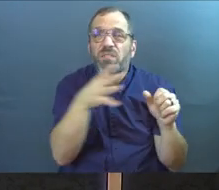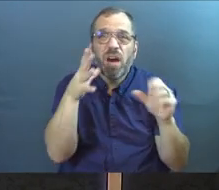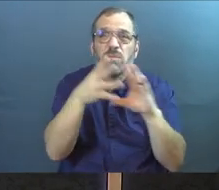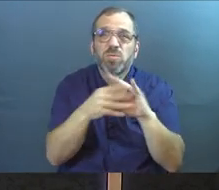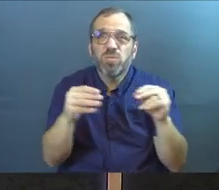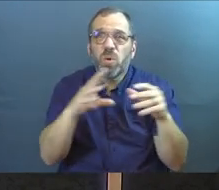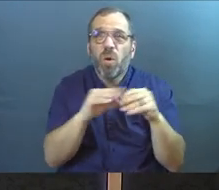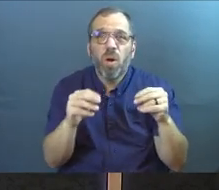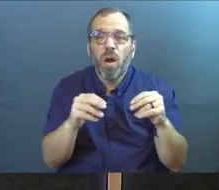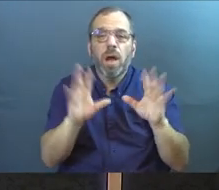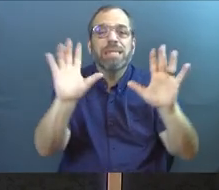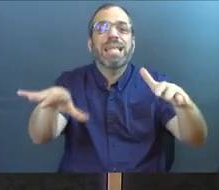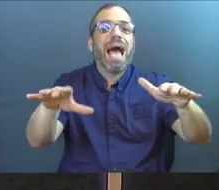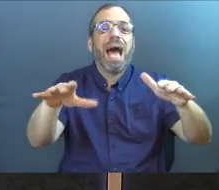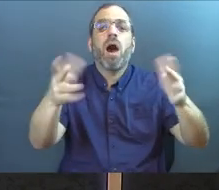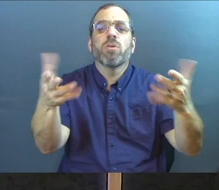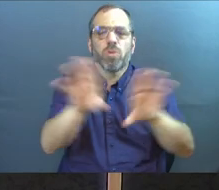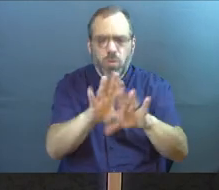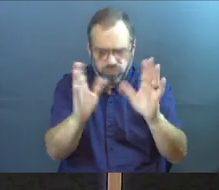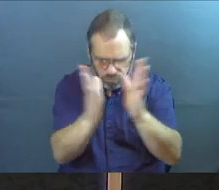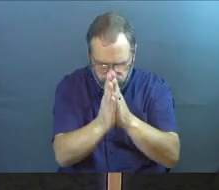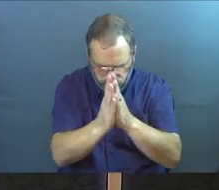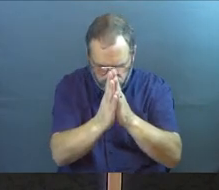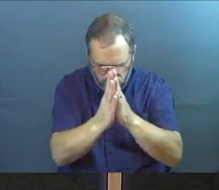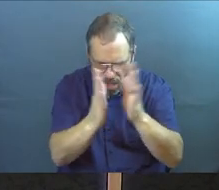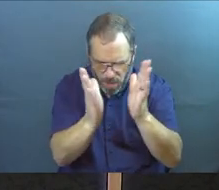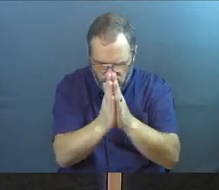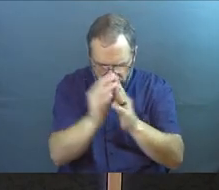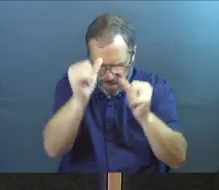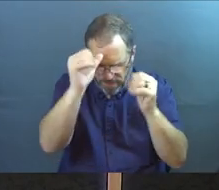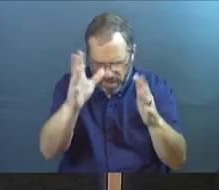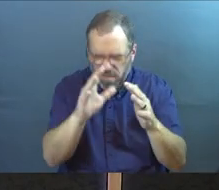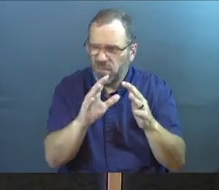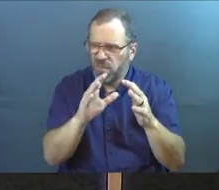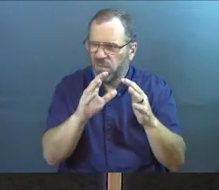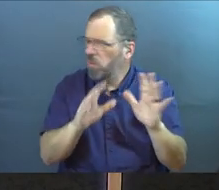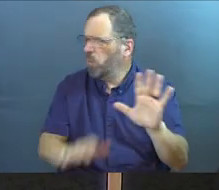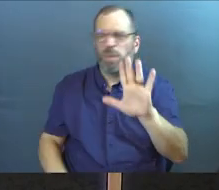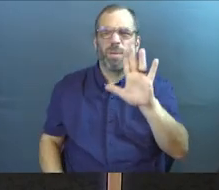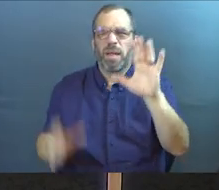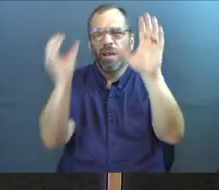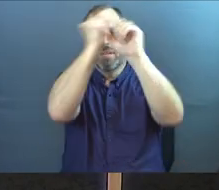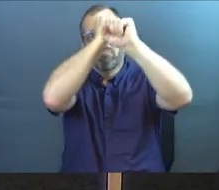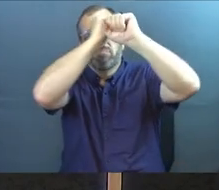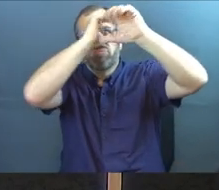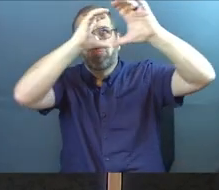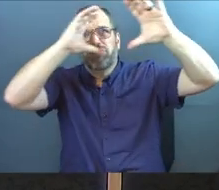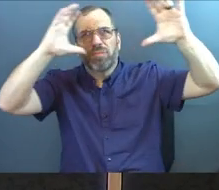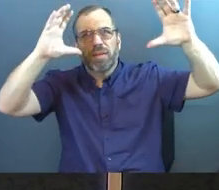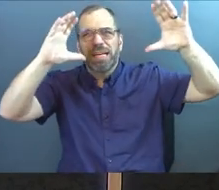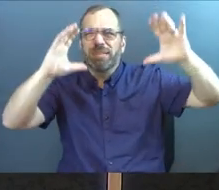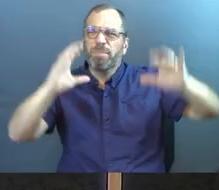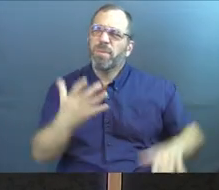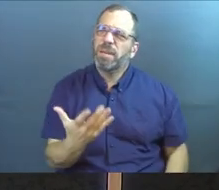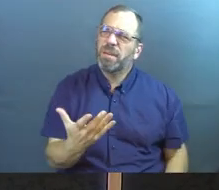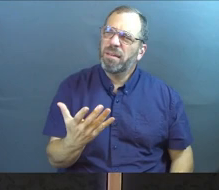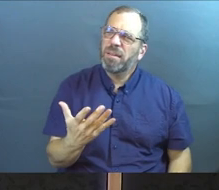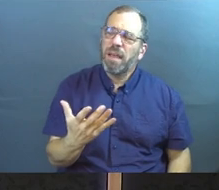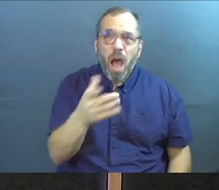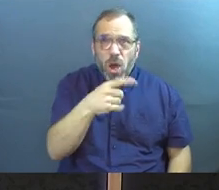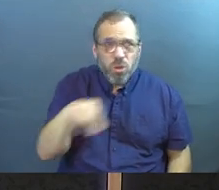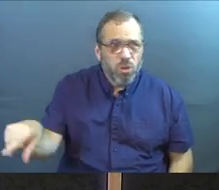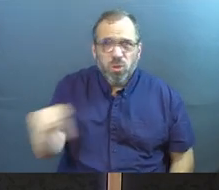illustration, and then he just said, now let's close in prayer. Can you imagine that for a second? Now, that would rattle you a little bit, because